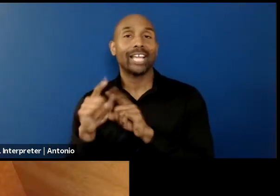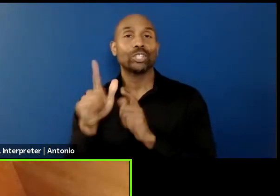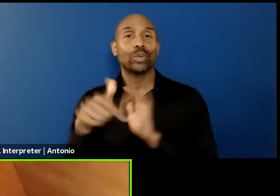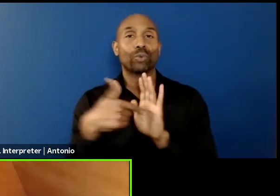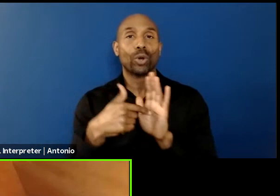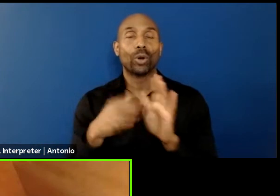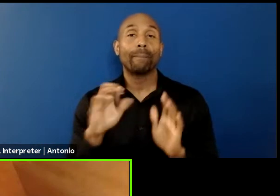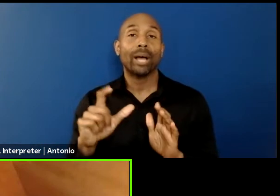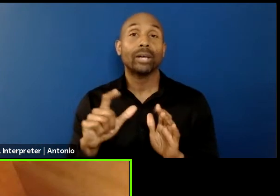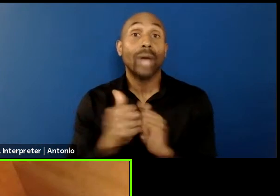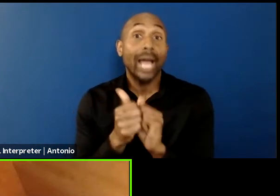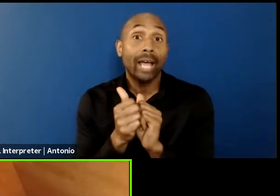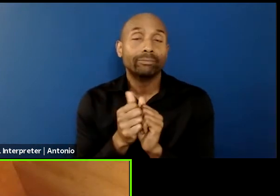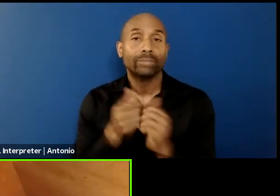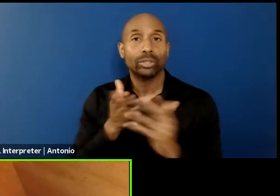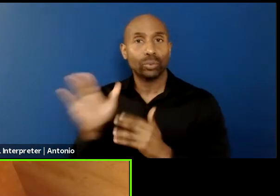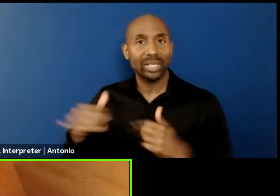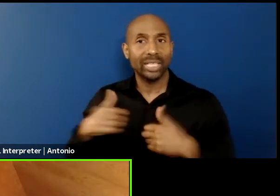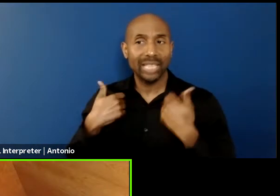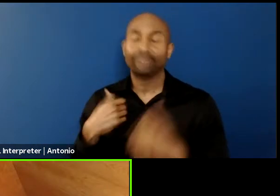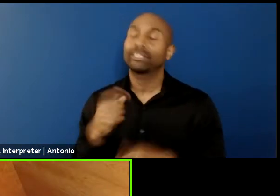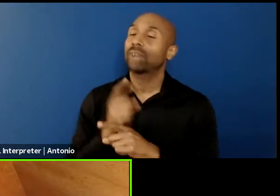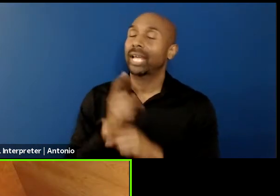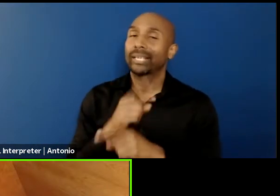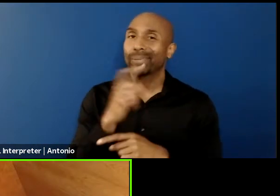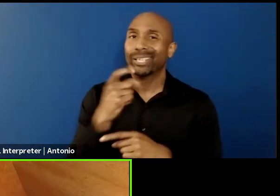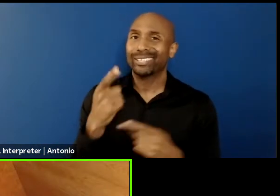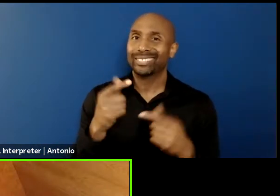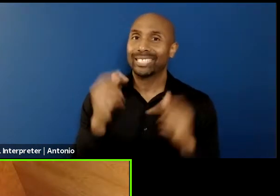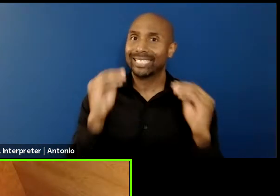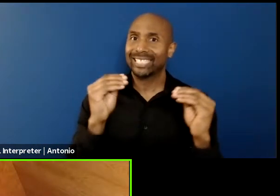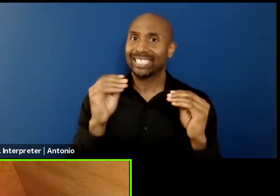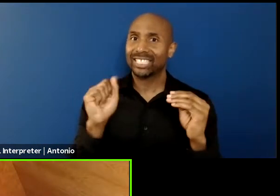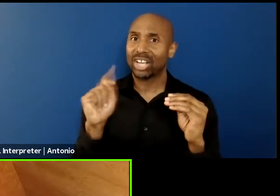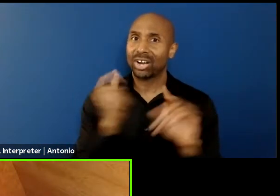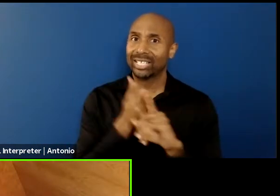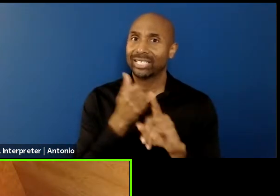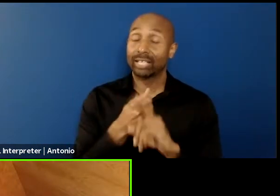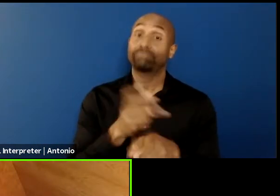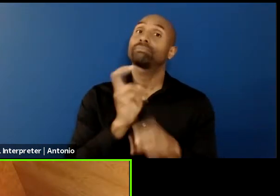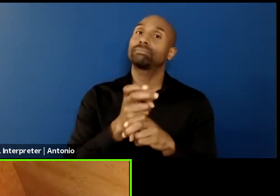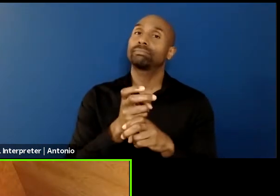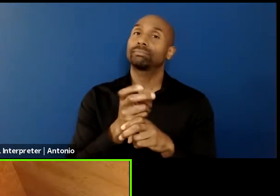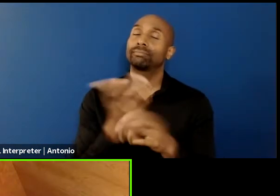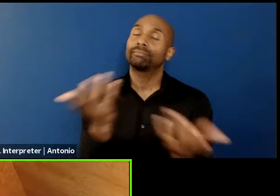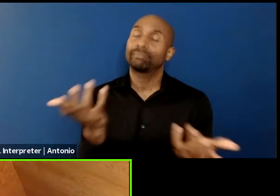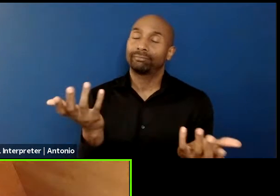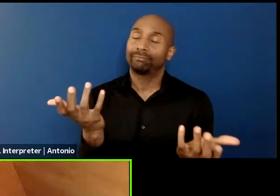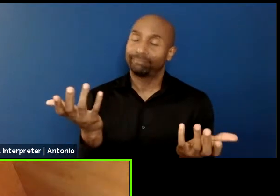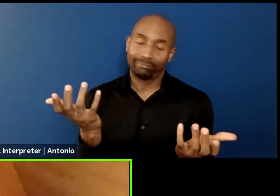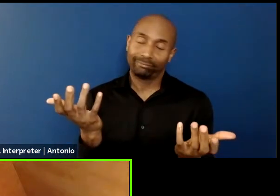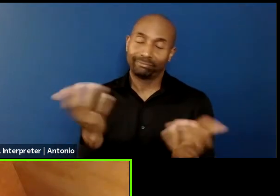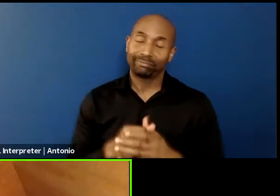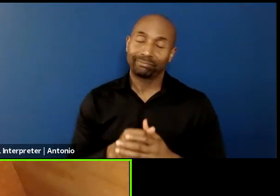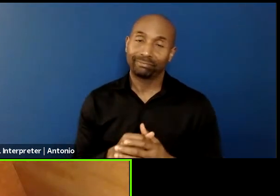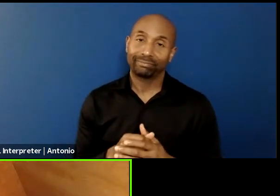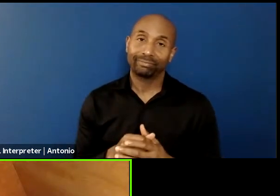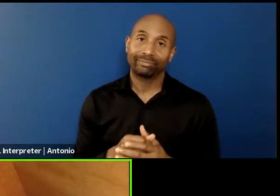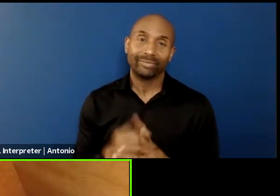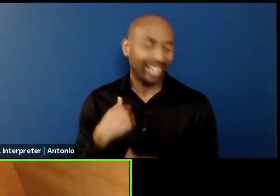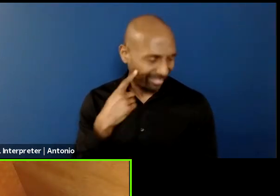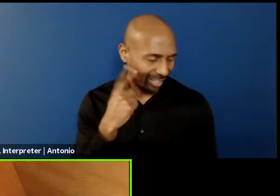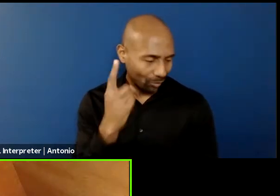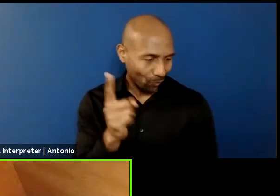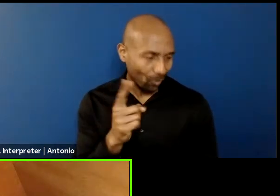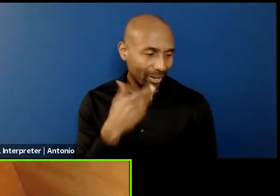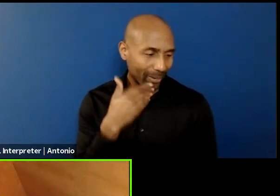Yeah, because I think it's very difficult to teach art, no? I mean, I think it's, you know, like one of the best sentences I learned